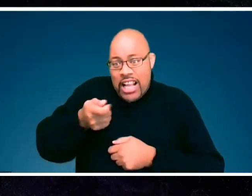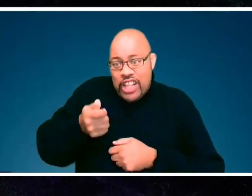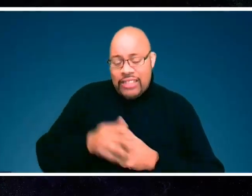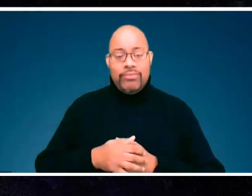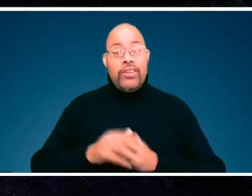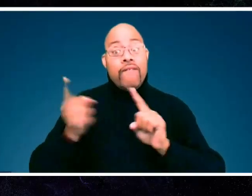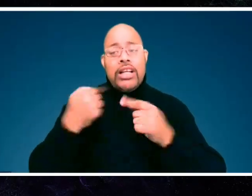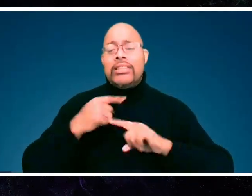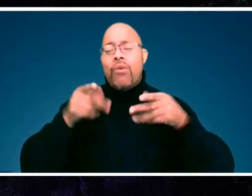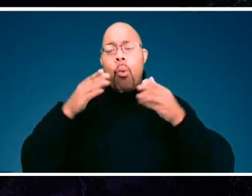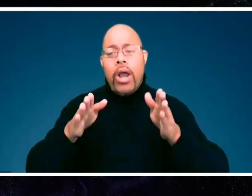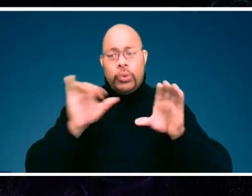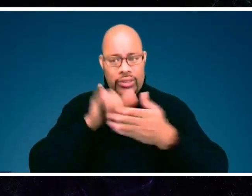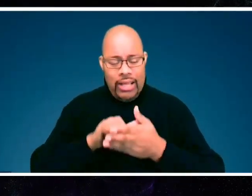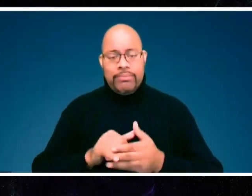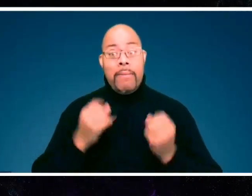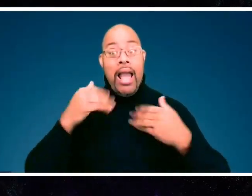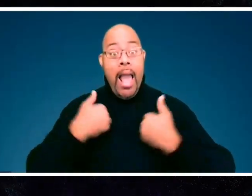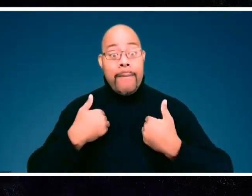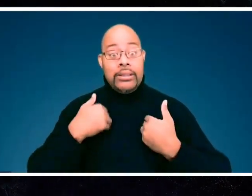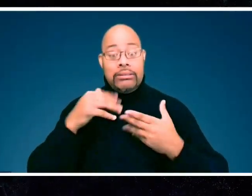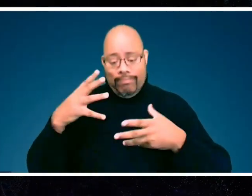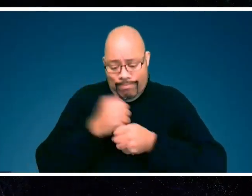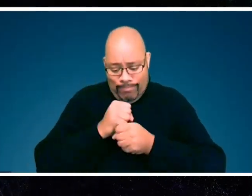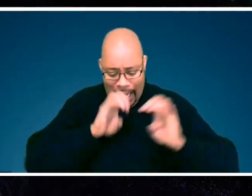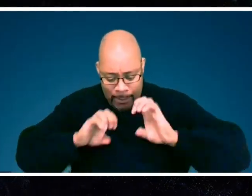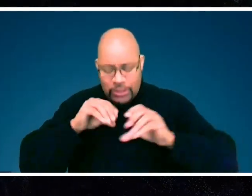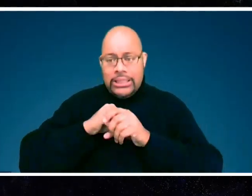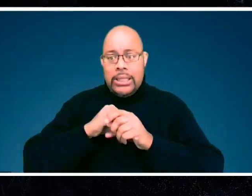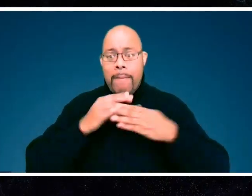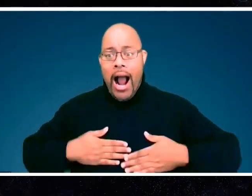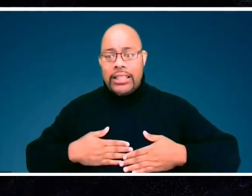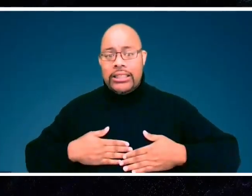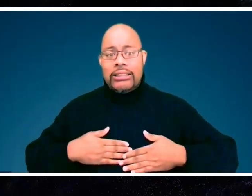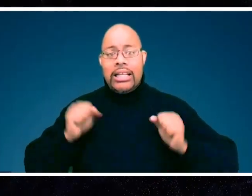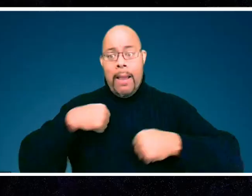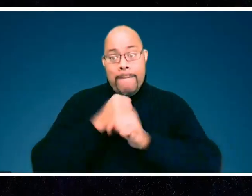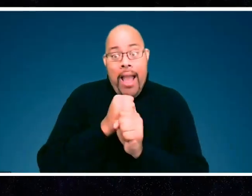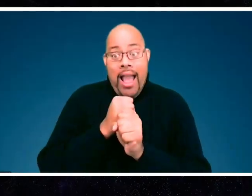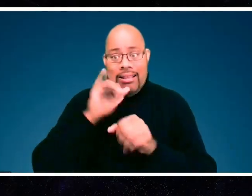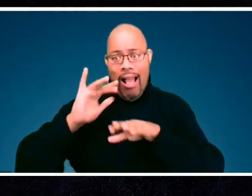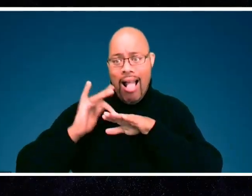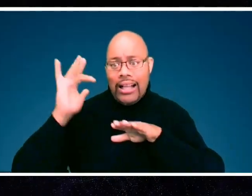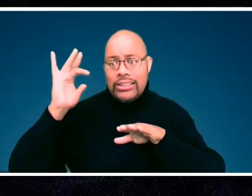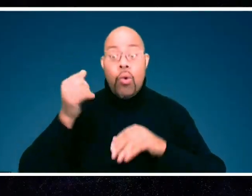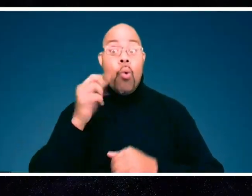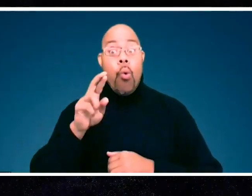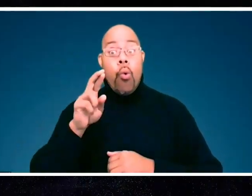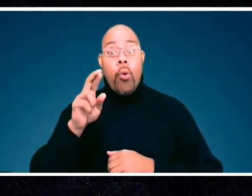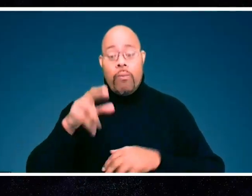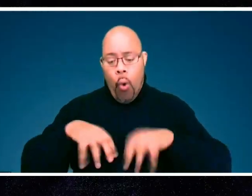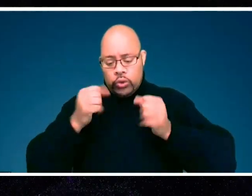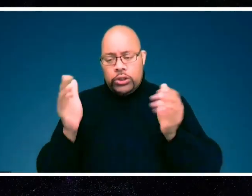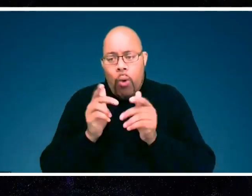different ways of doing it. A lot of animals that combine chemicals within their body in order to create that light, or they might host smaller